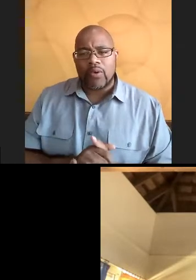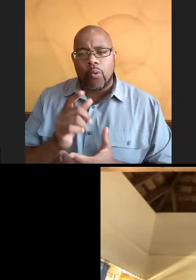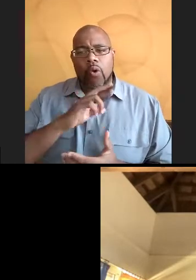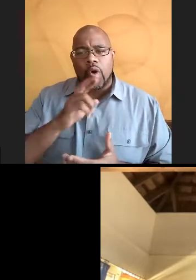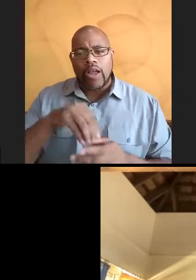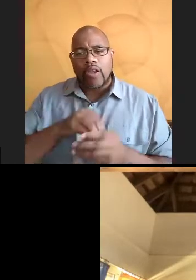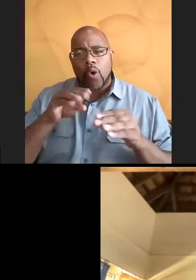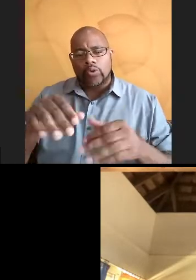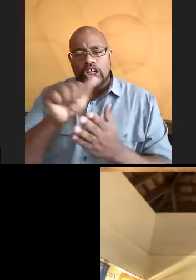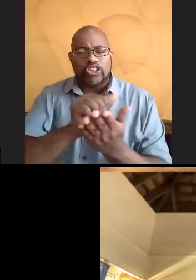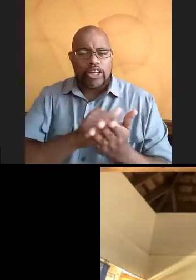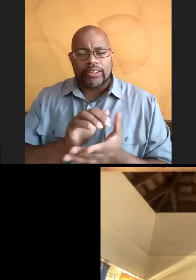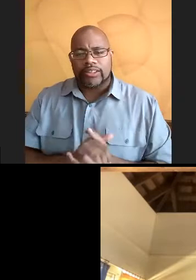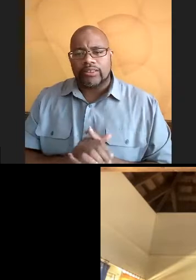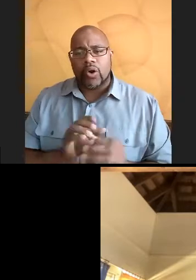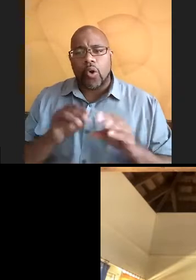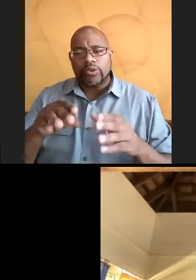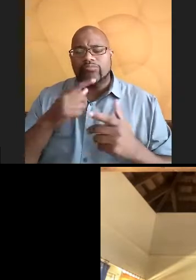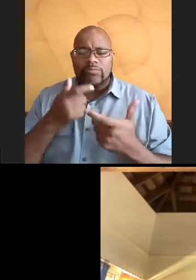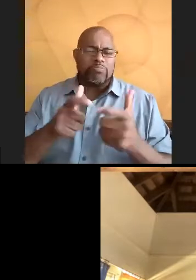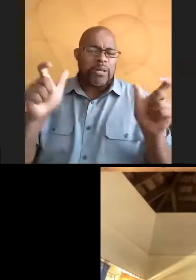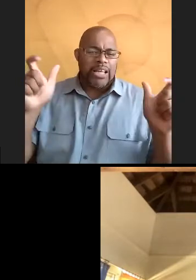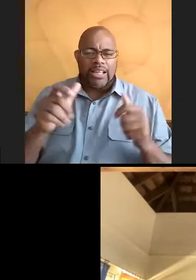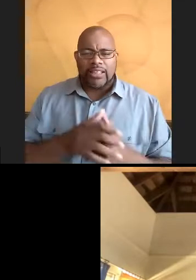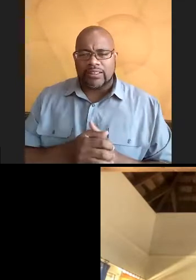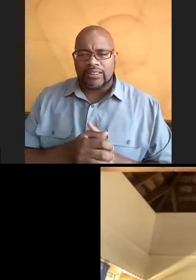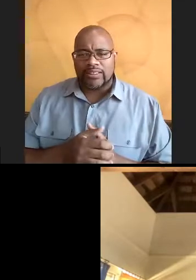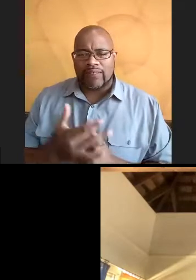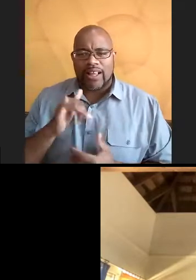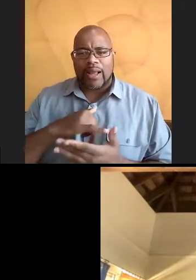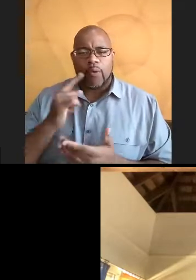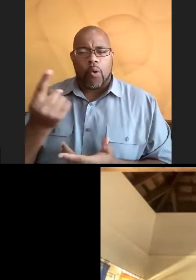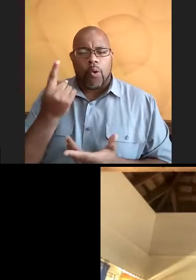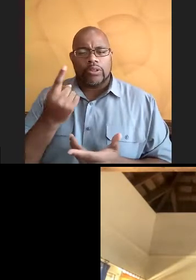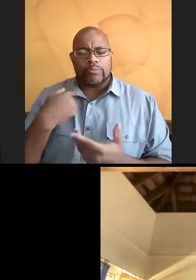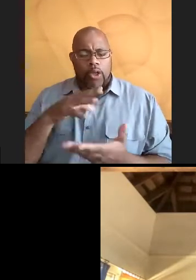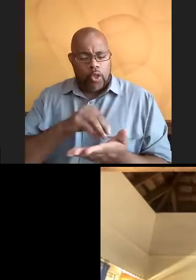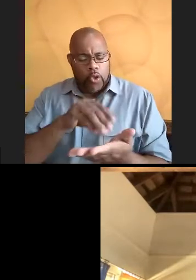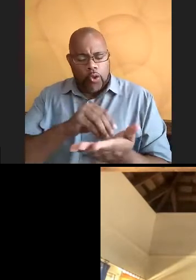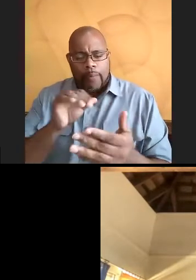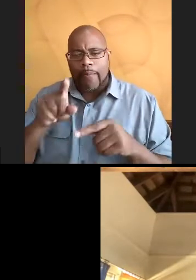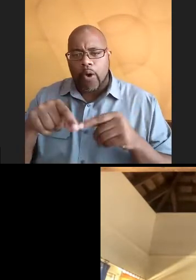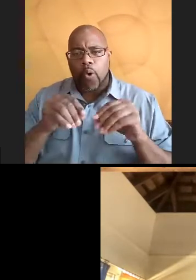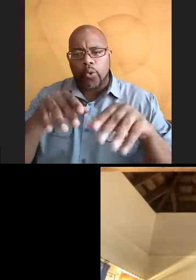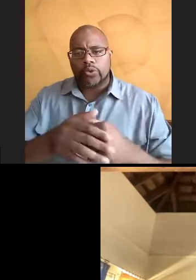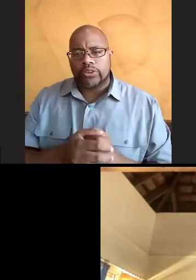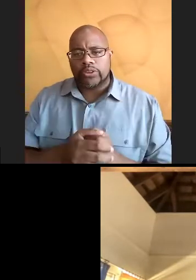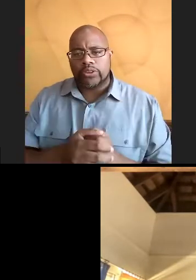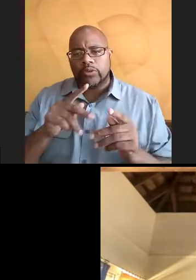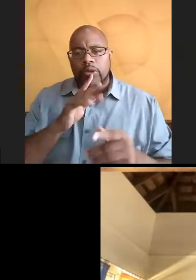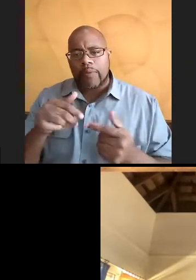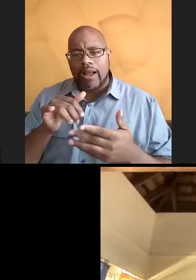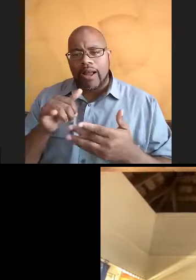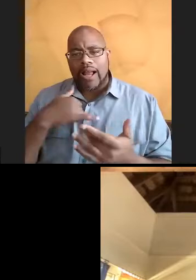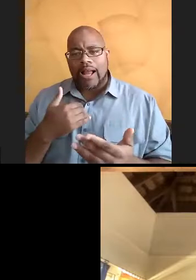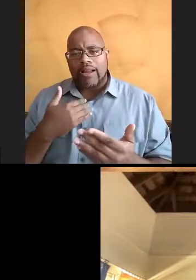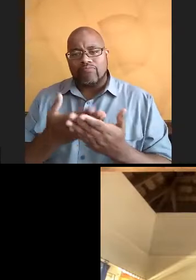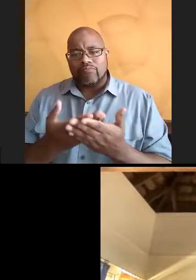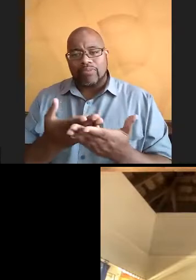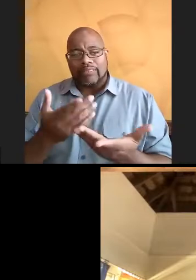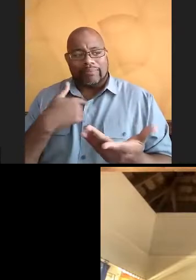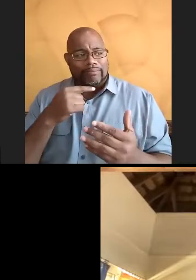ocean in general. The ocean is a vast place. I feel like I'm always going to be learning about the ocean, and so when people talk about outreach, it's like, heck, I'm